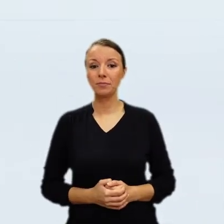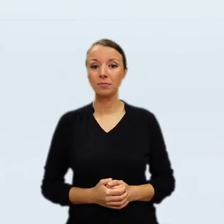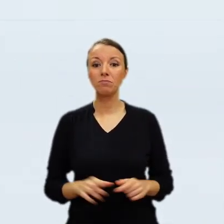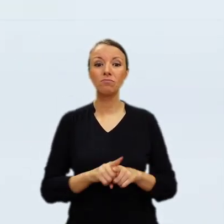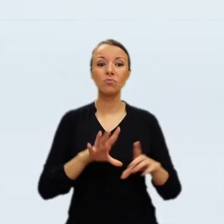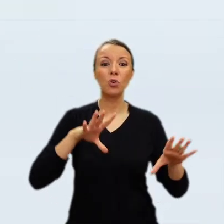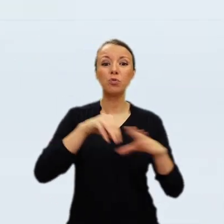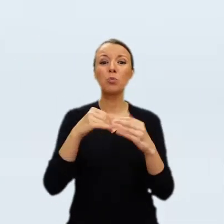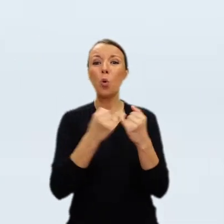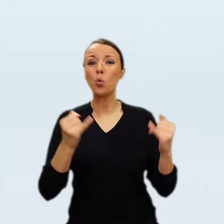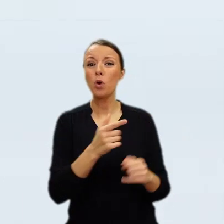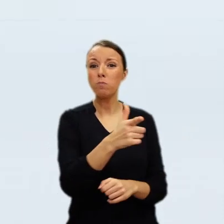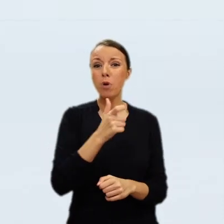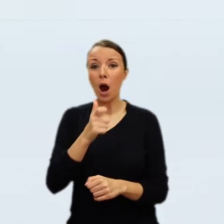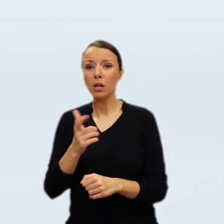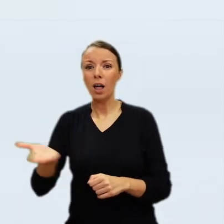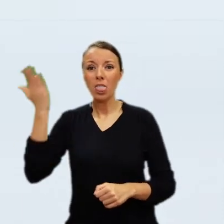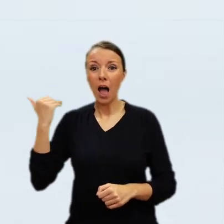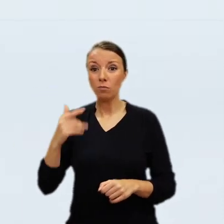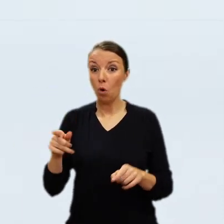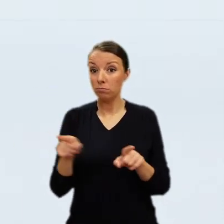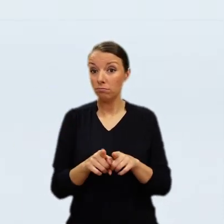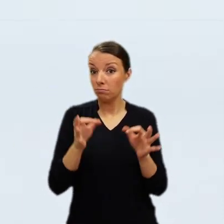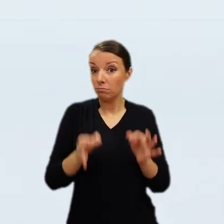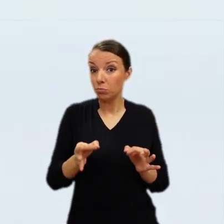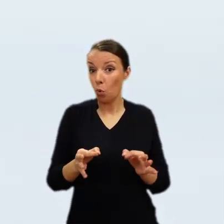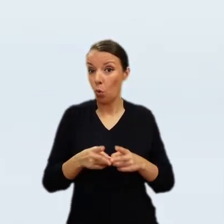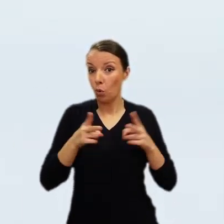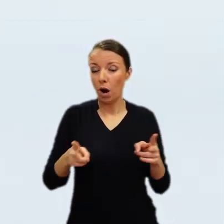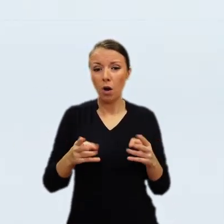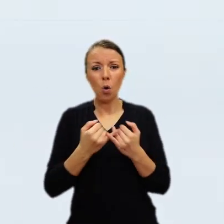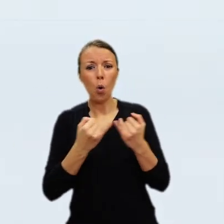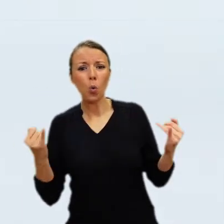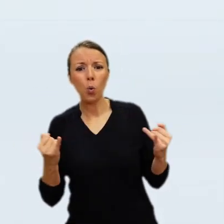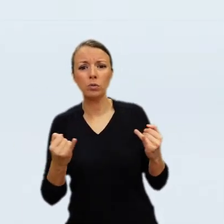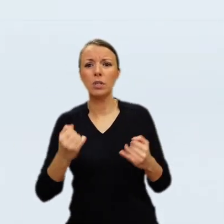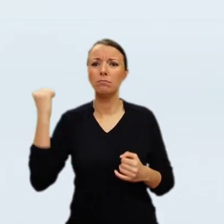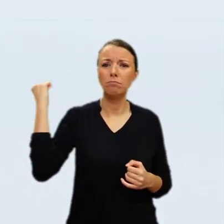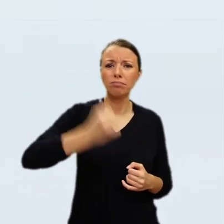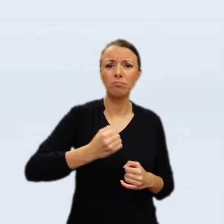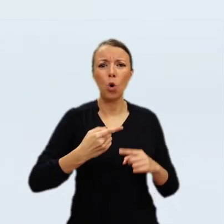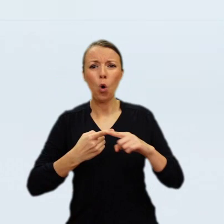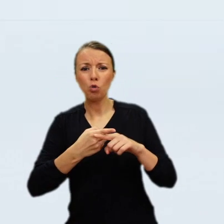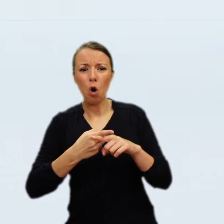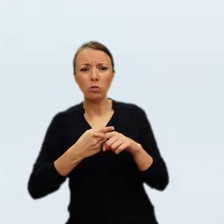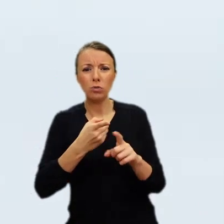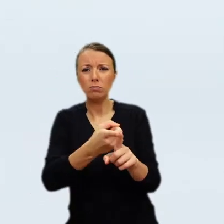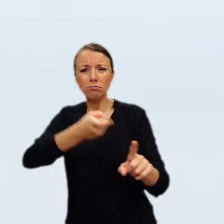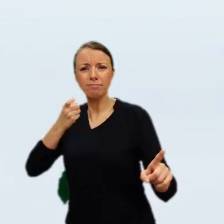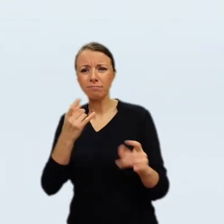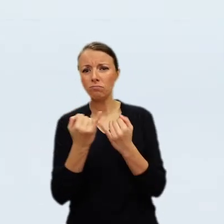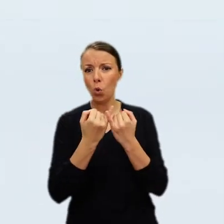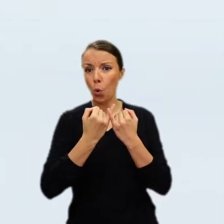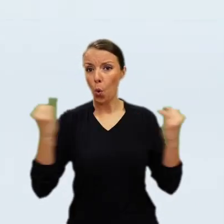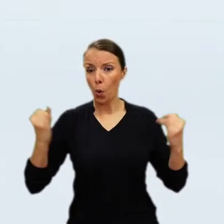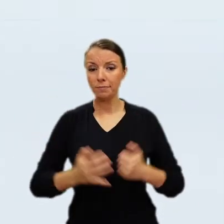halibards, daggers, sabers, knives, so on, and innumerable quantities of exquisite drawings, engravings,